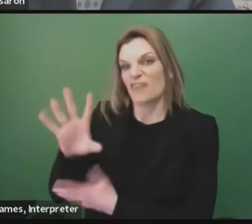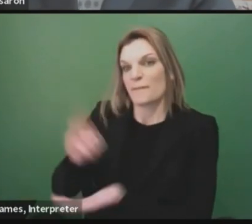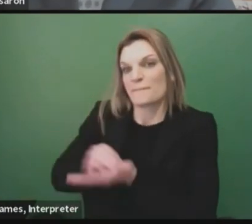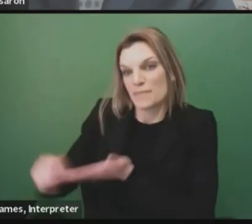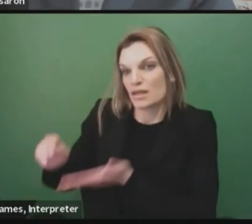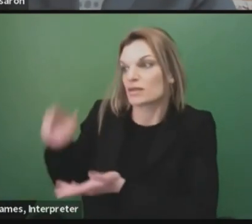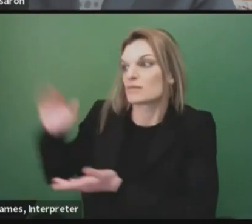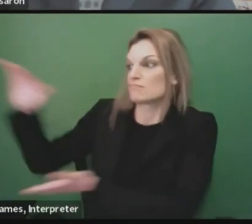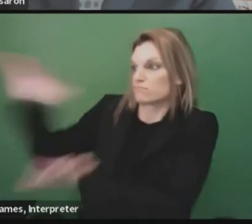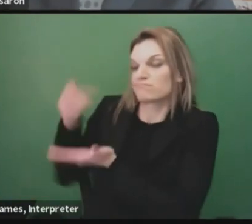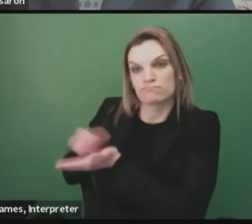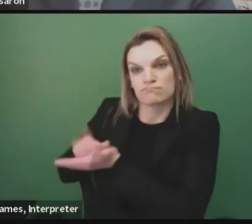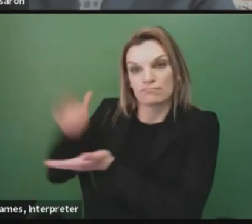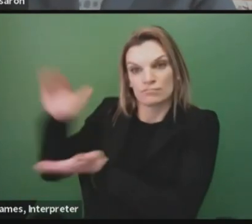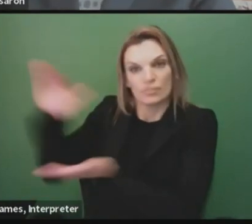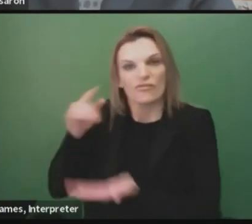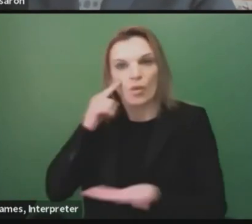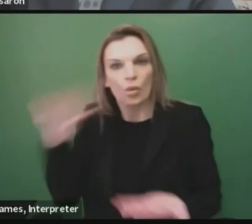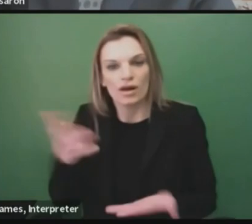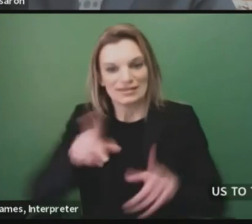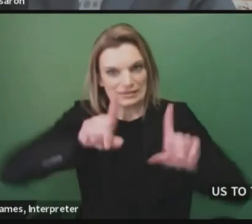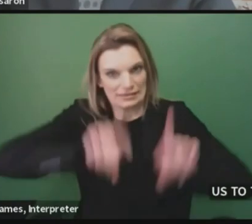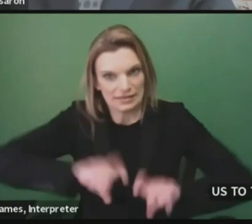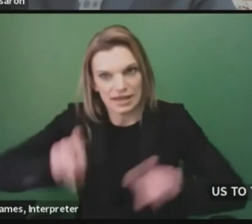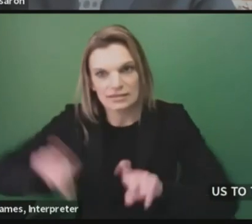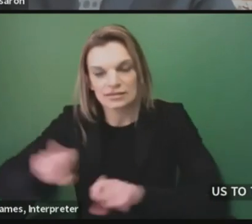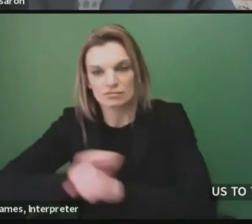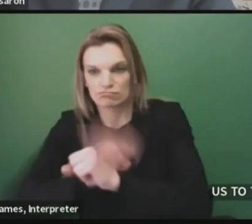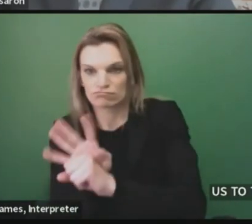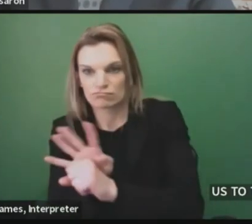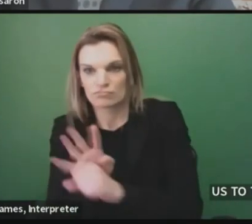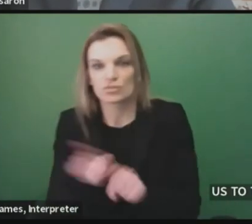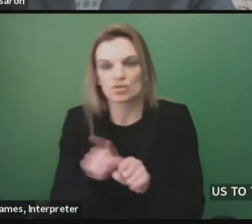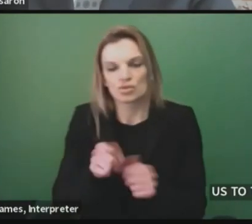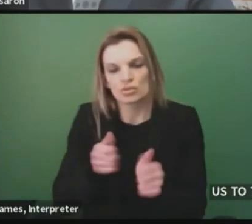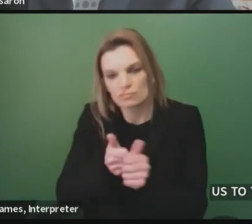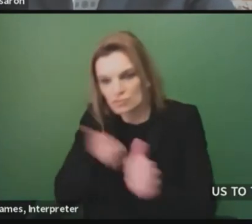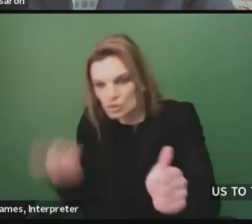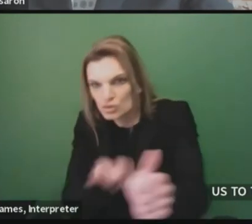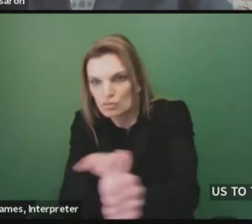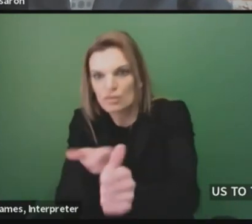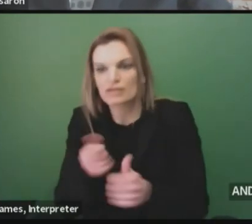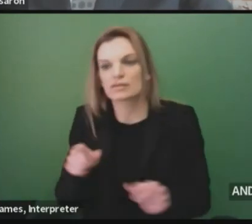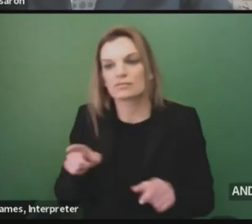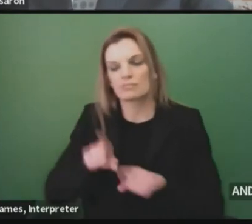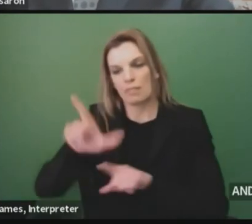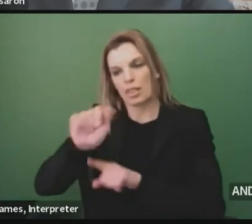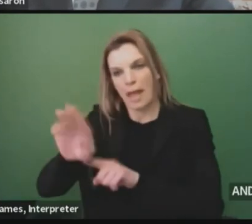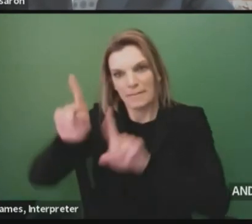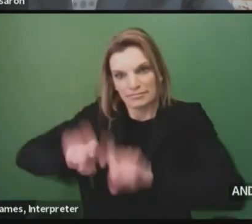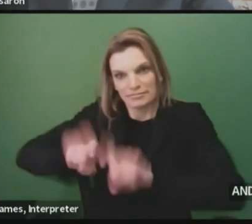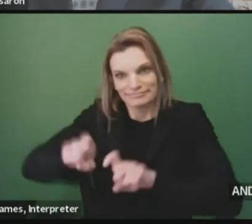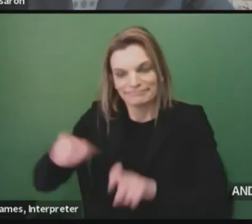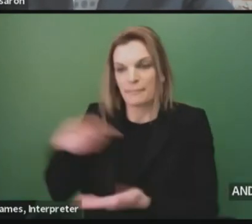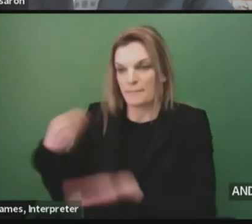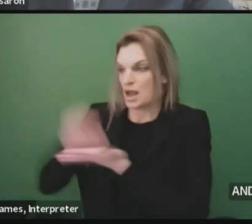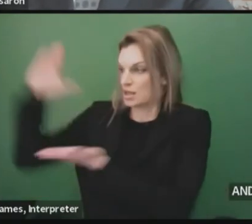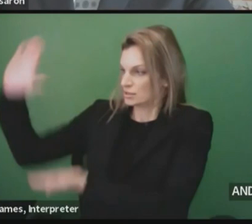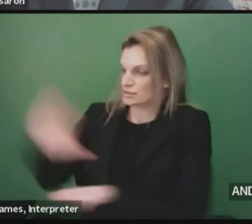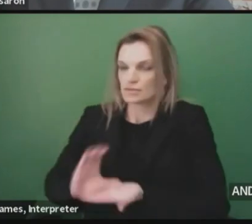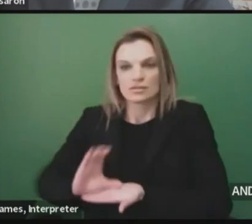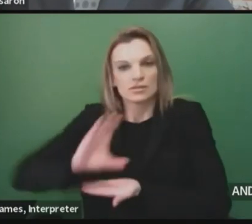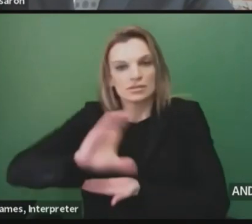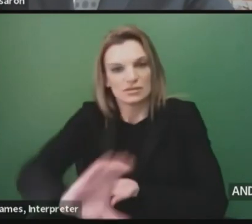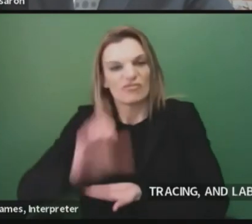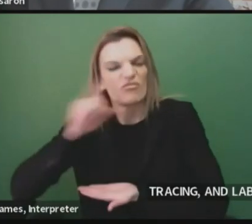expand COVID testing, tracing, and lab capacity in Michigan. I've been working closely with our departments across